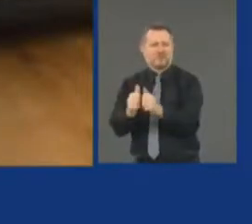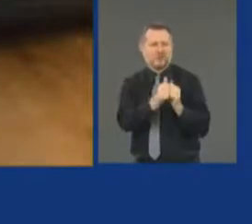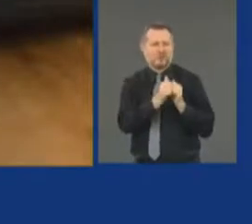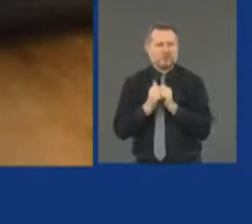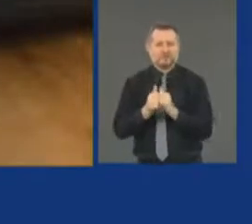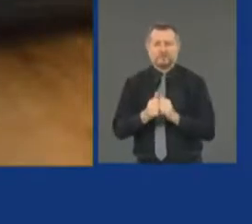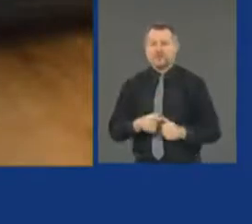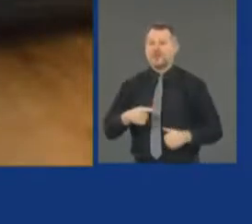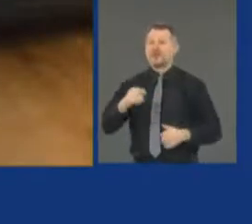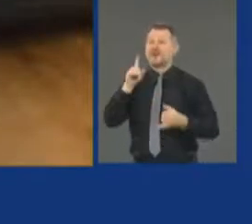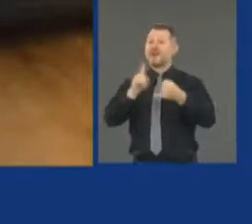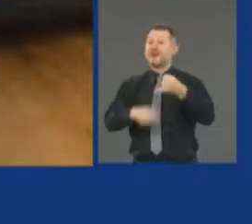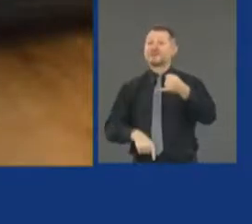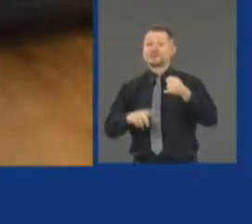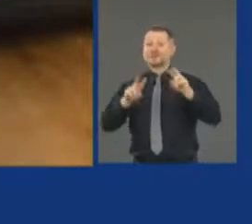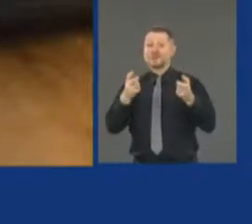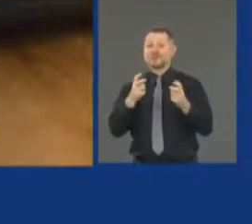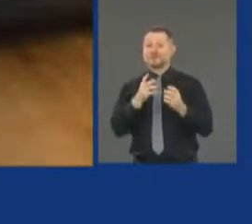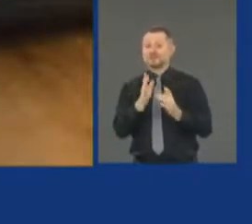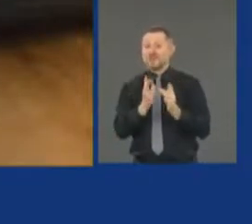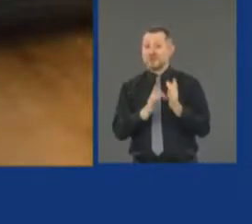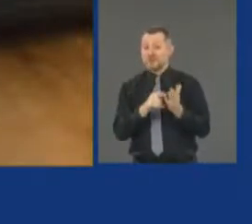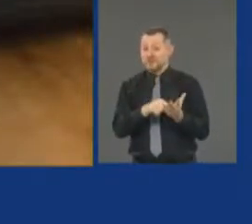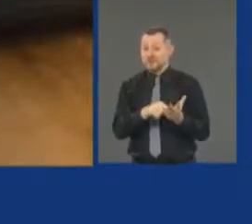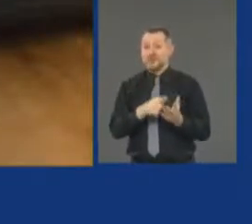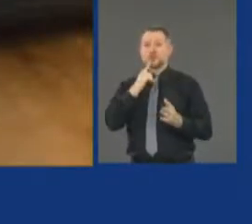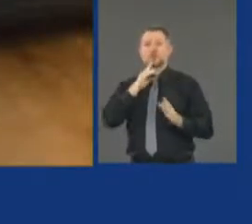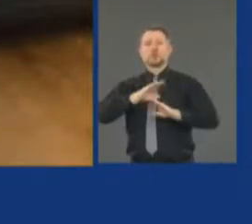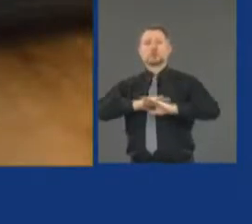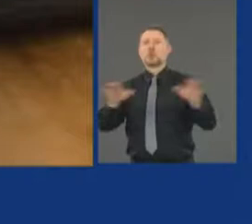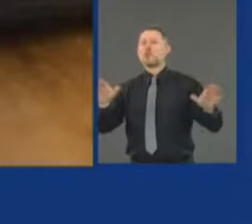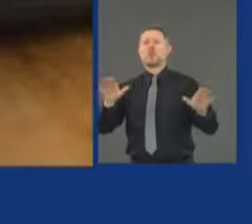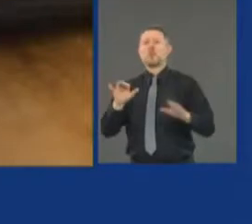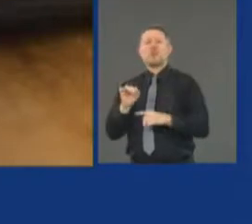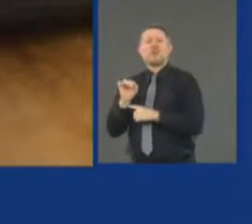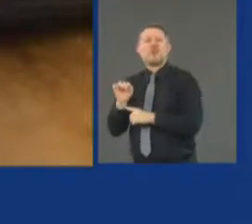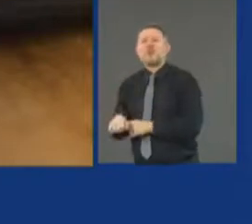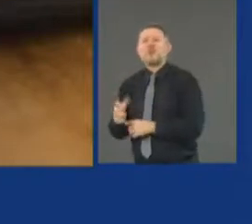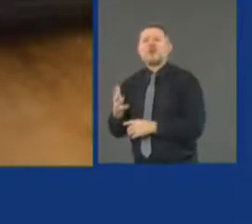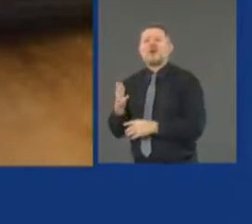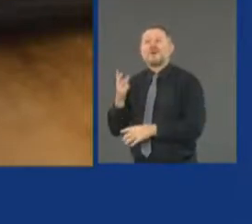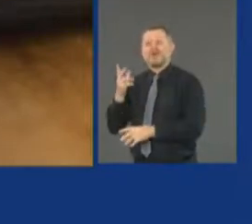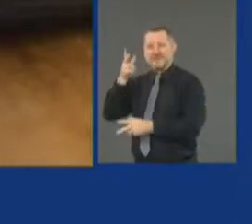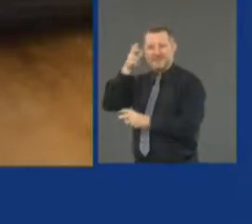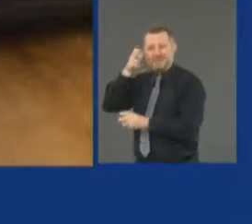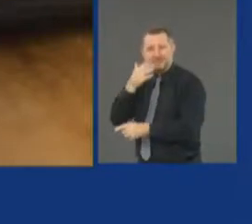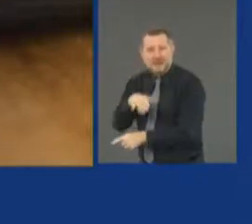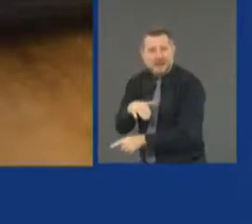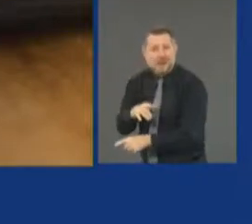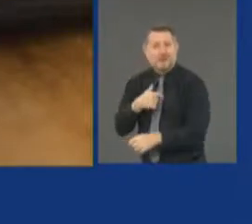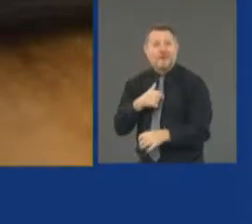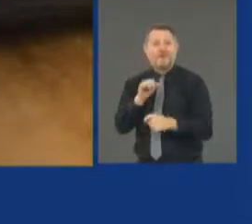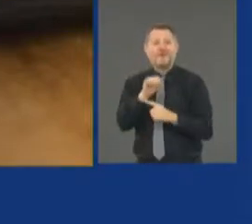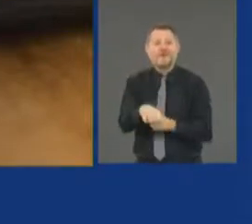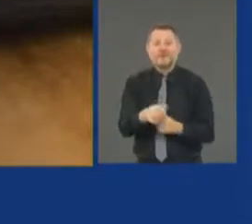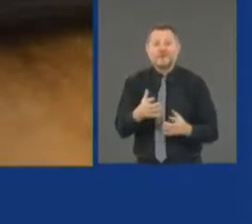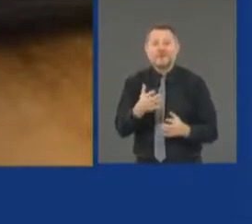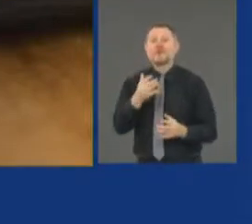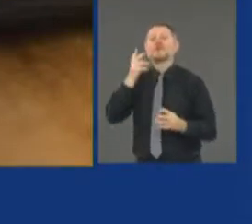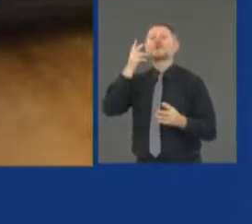Last words for today. Do not be overcome by evil, but overcome evil with good.